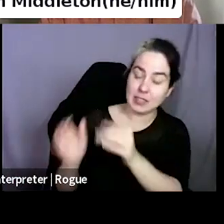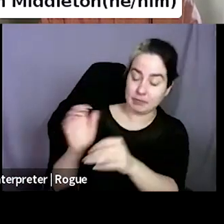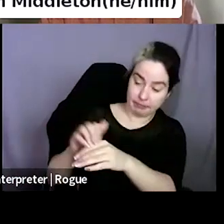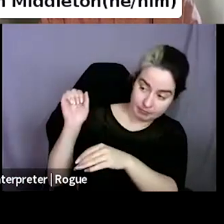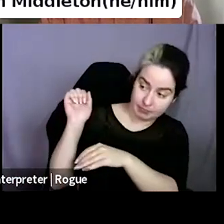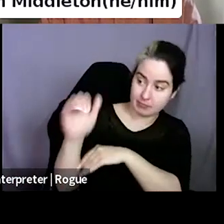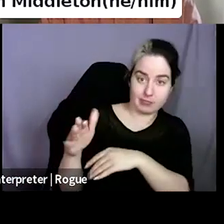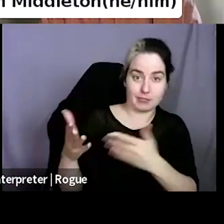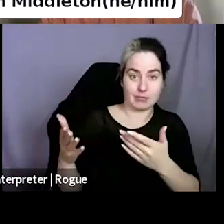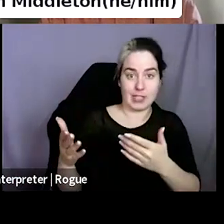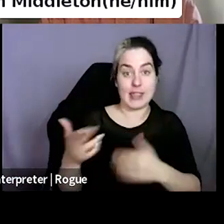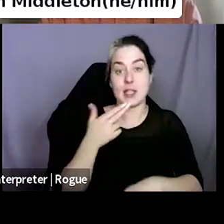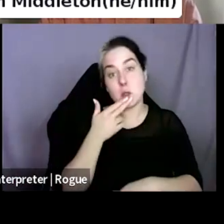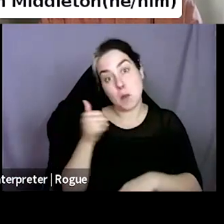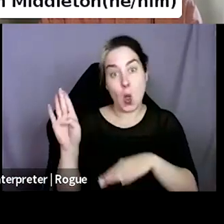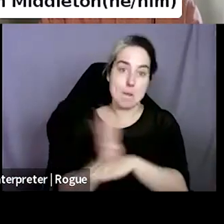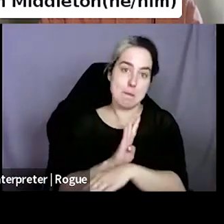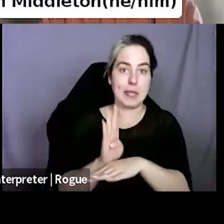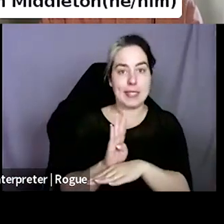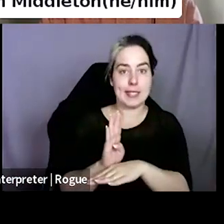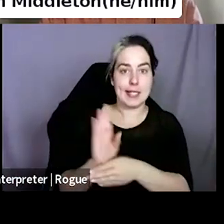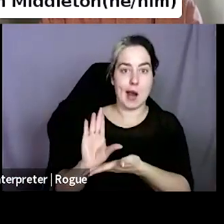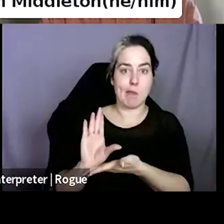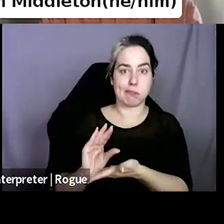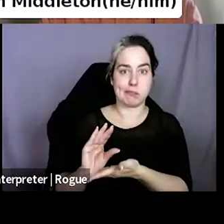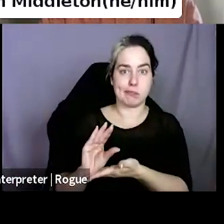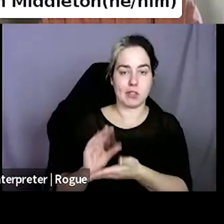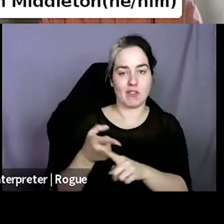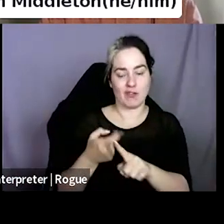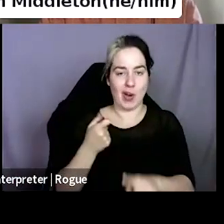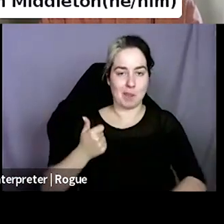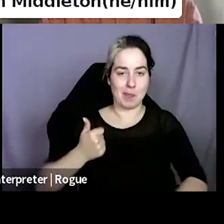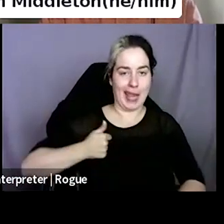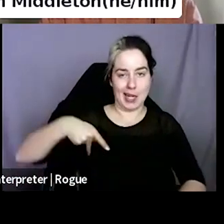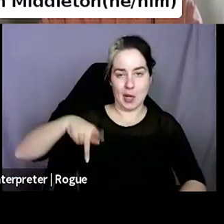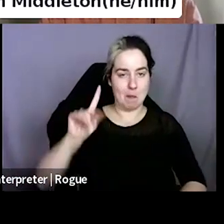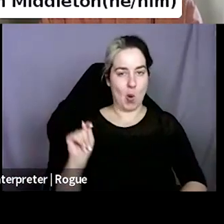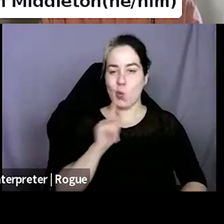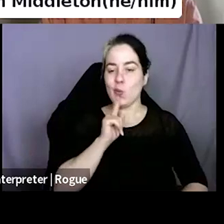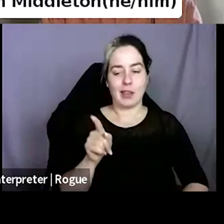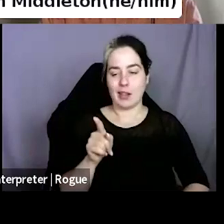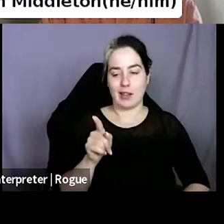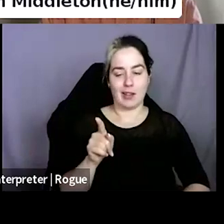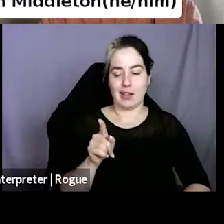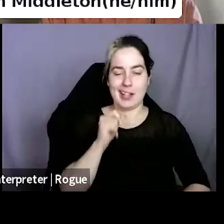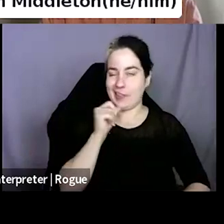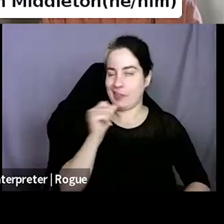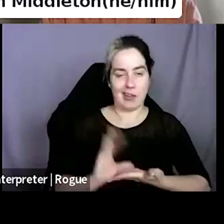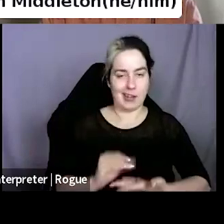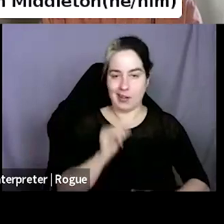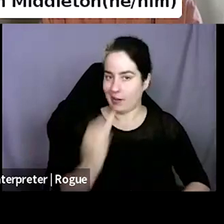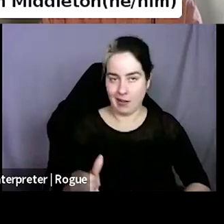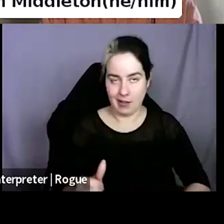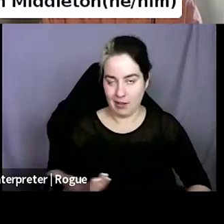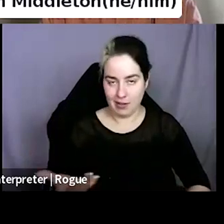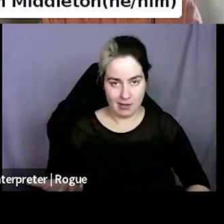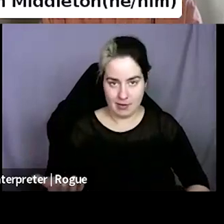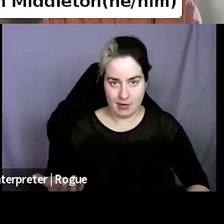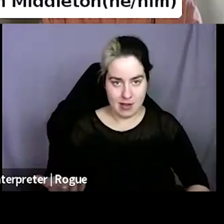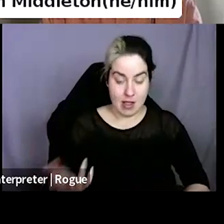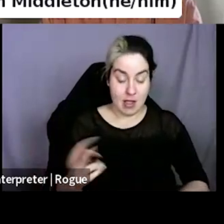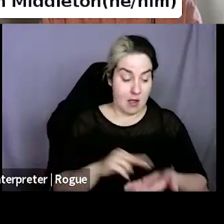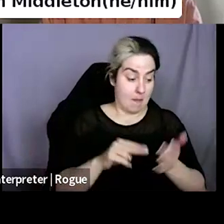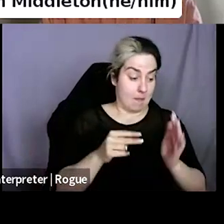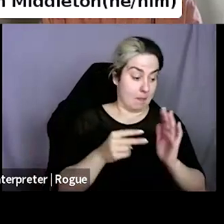small business discounts through Canada Post is a joke. So sometimes it is just that while someone wants to